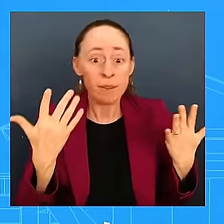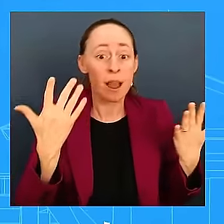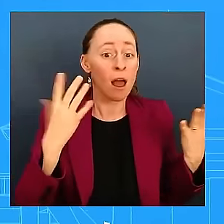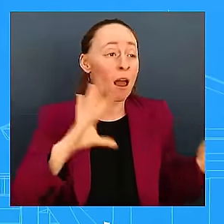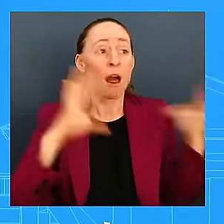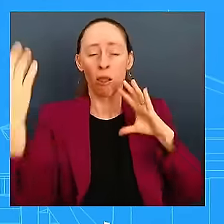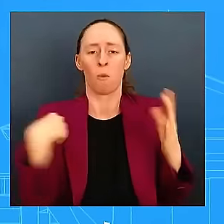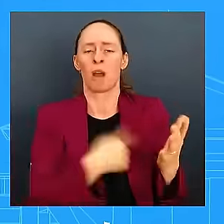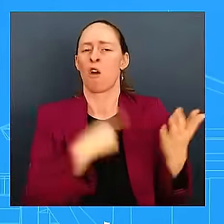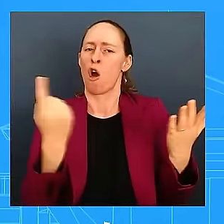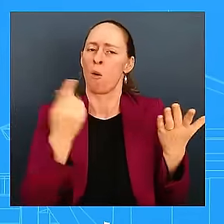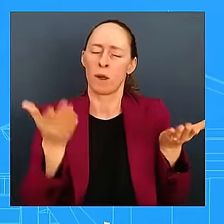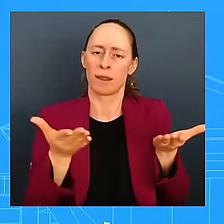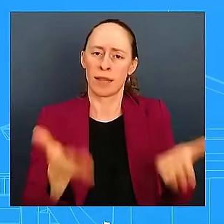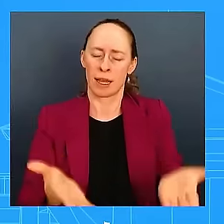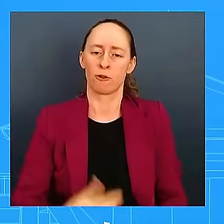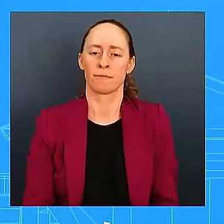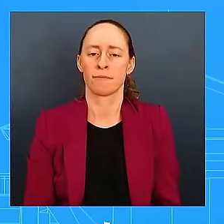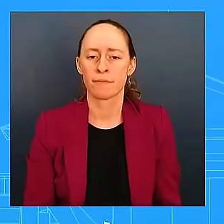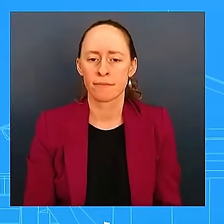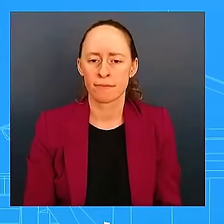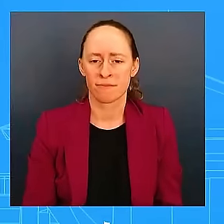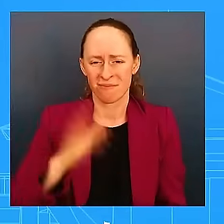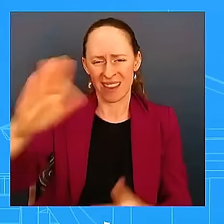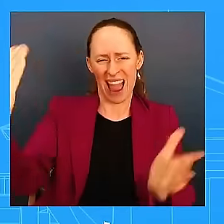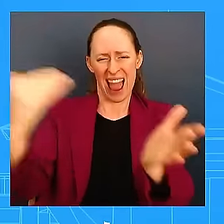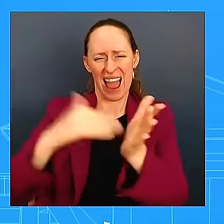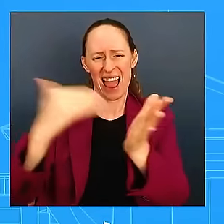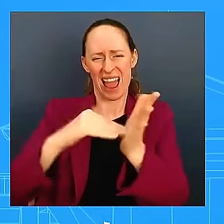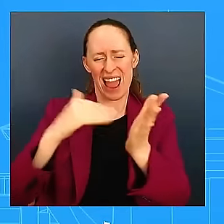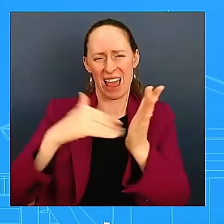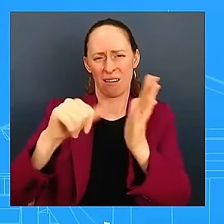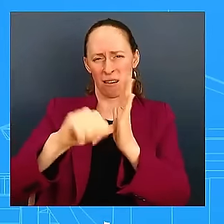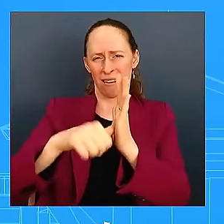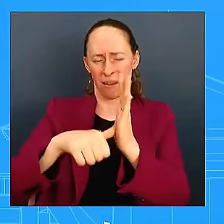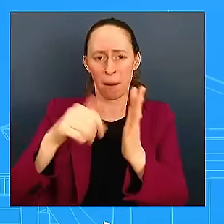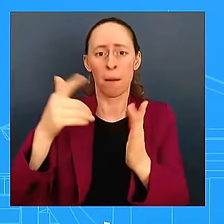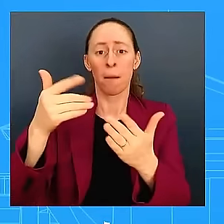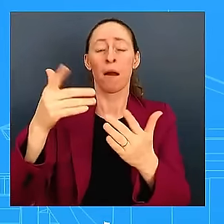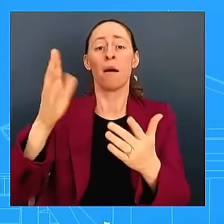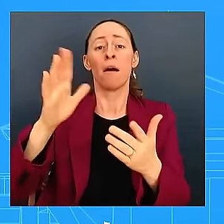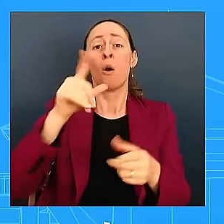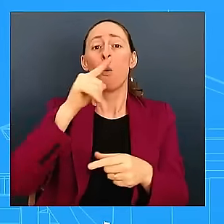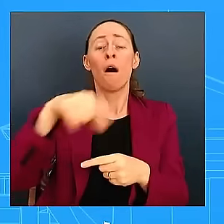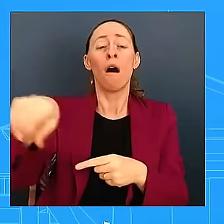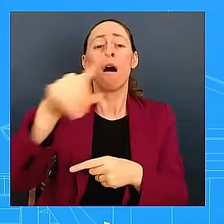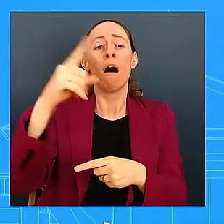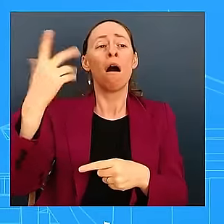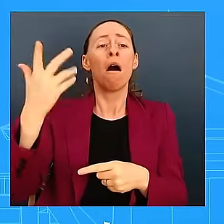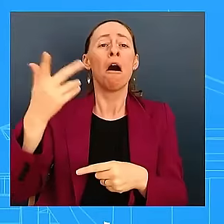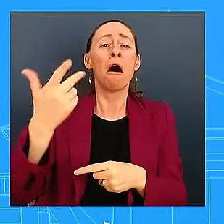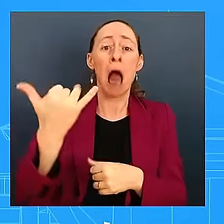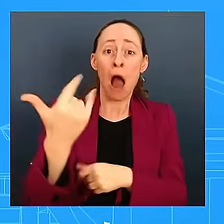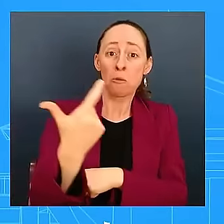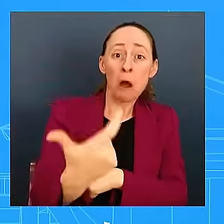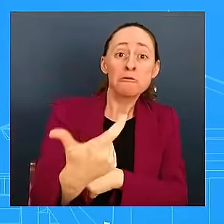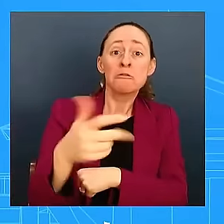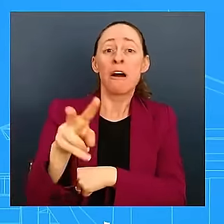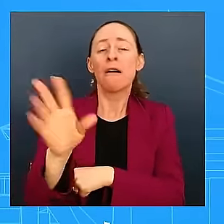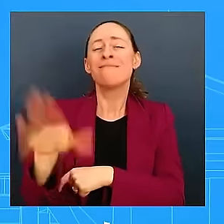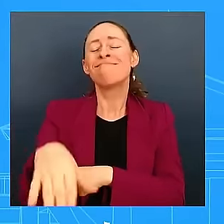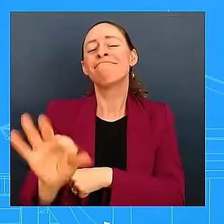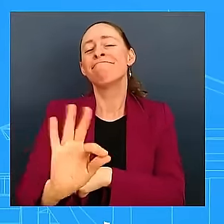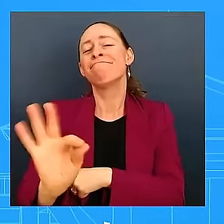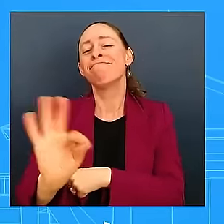I take any questions, take the storm seriously. People in Hurricane Helene's path, you need to listen